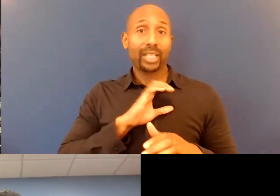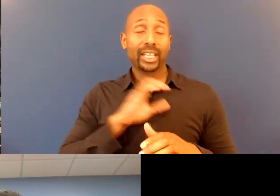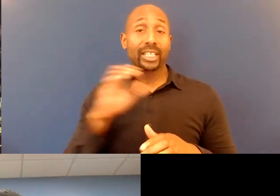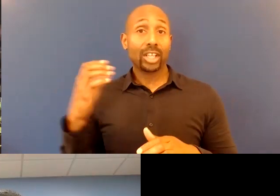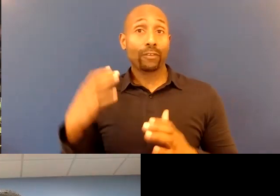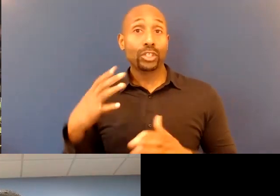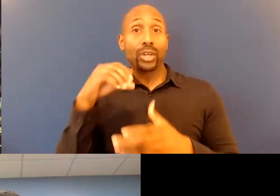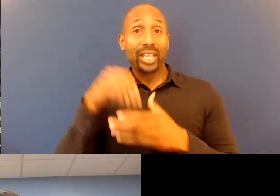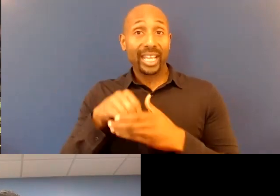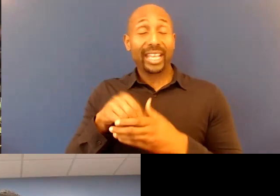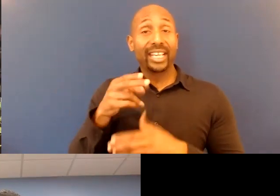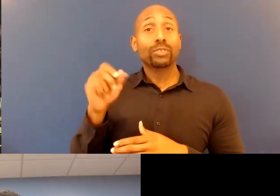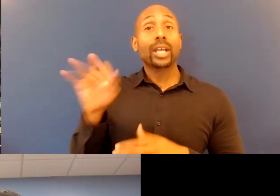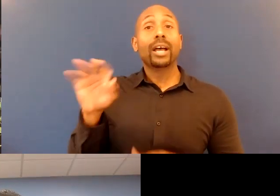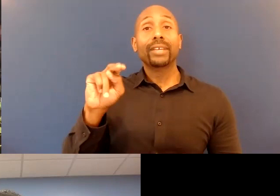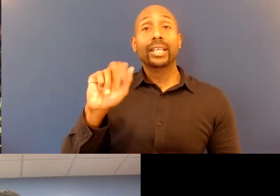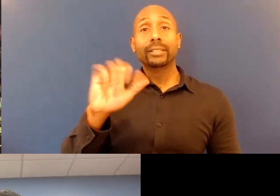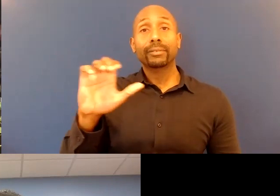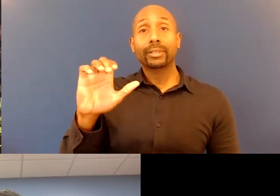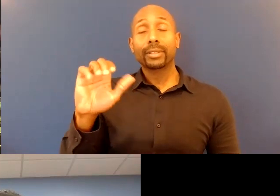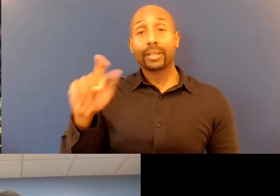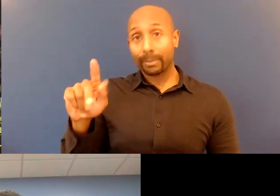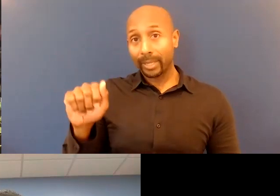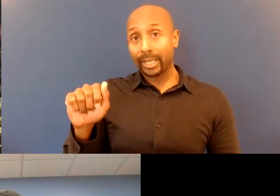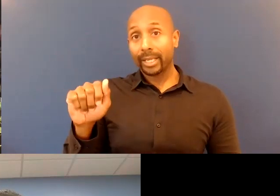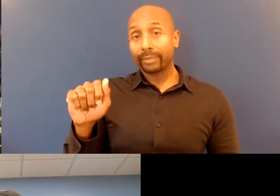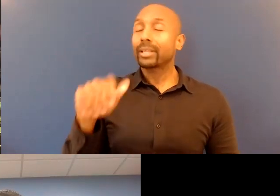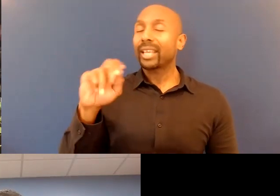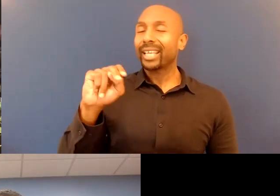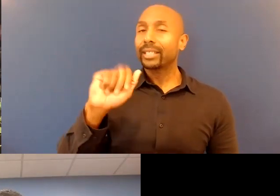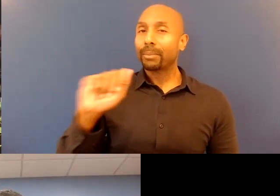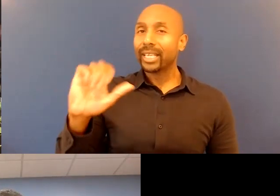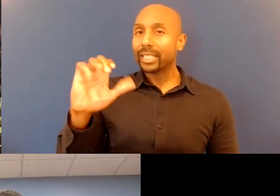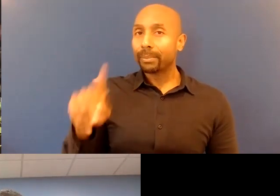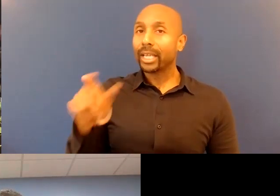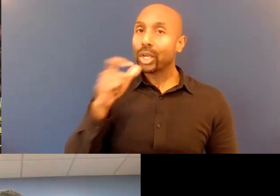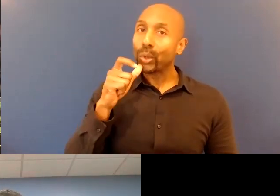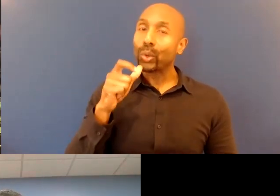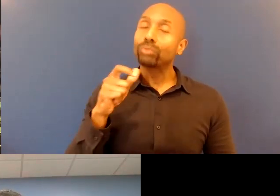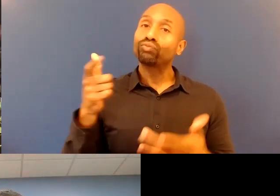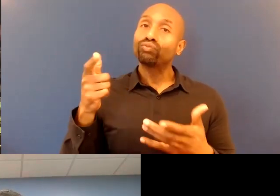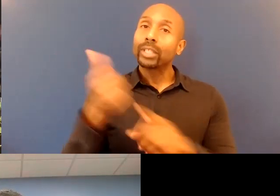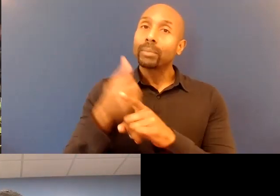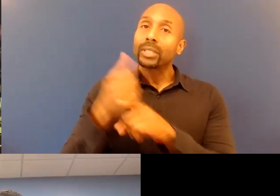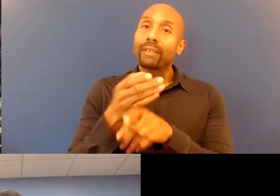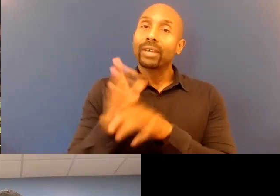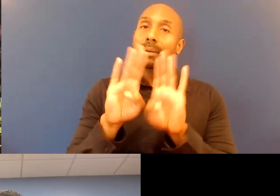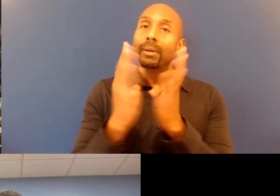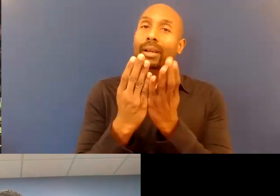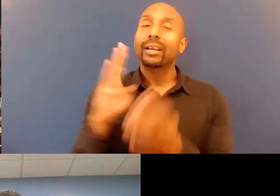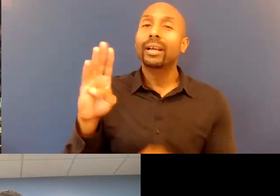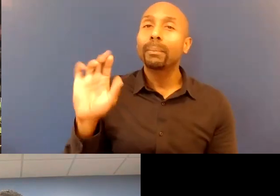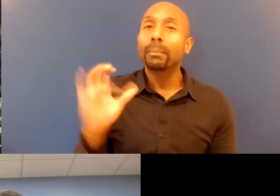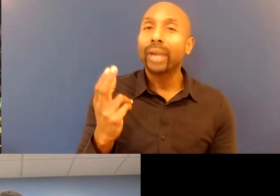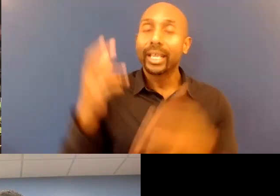of the NAACP, to serve as a branch president. In addition, Booker also serves